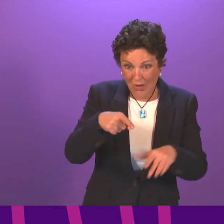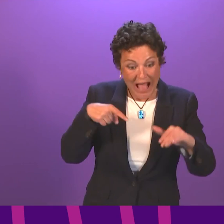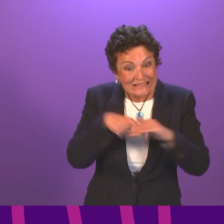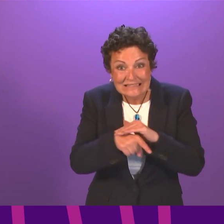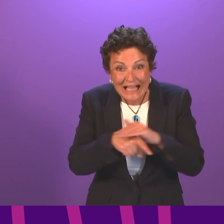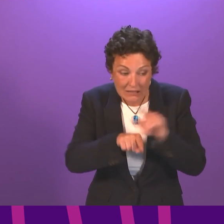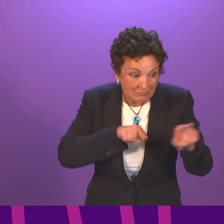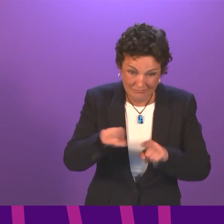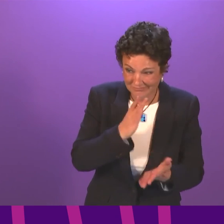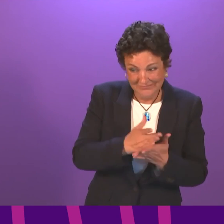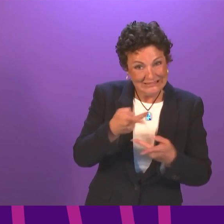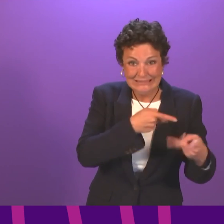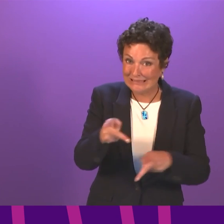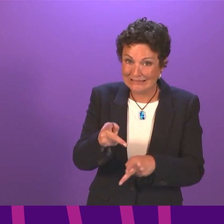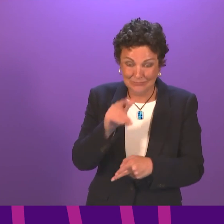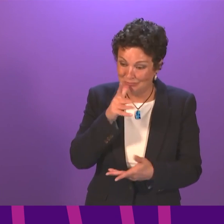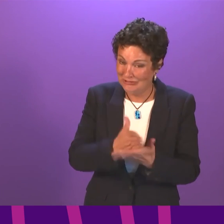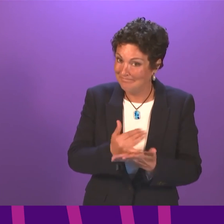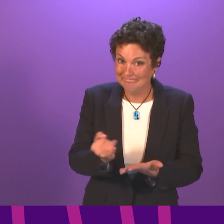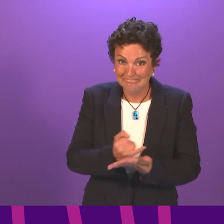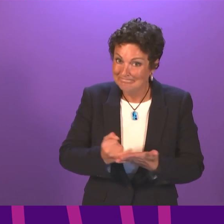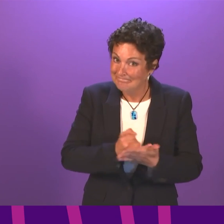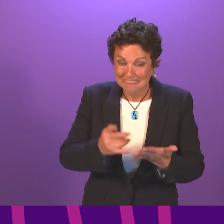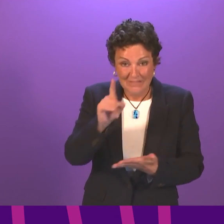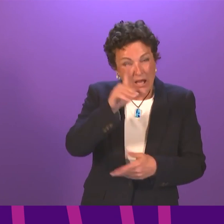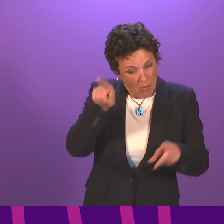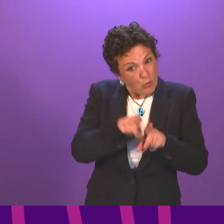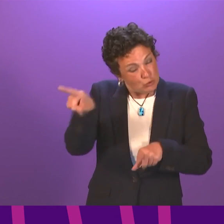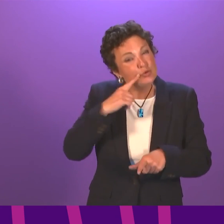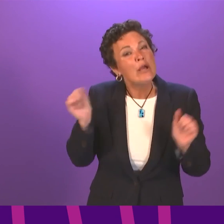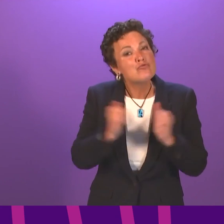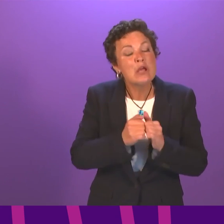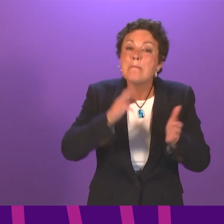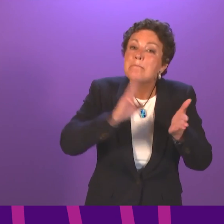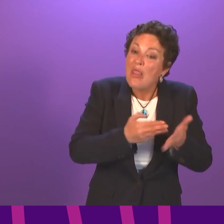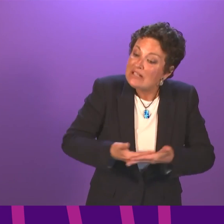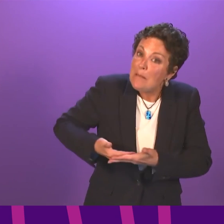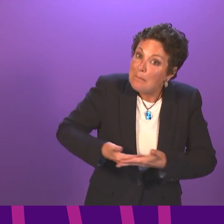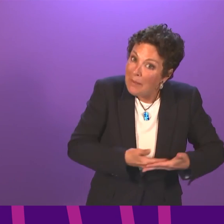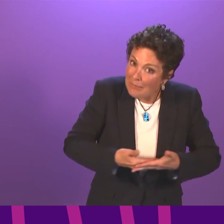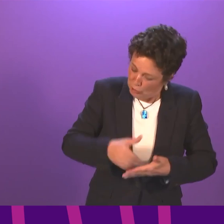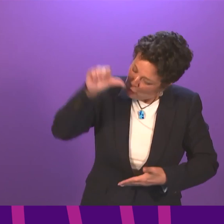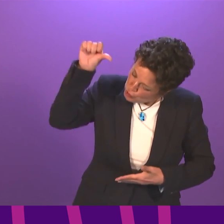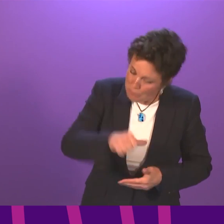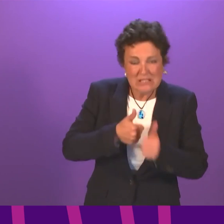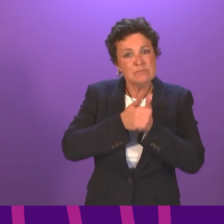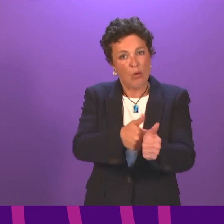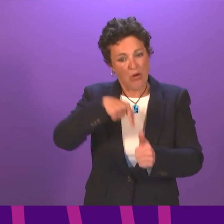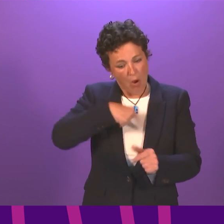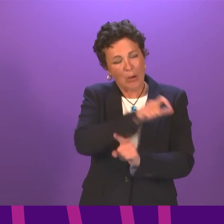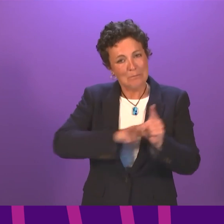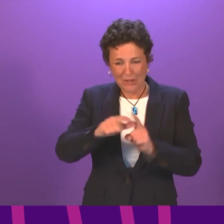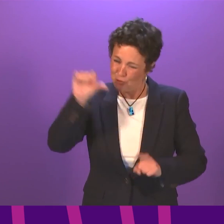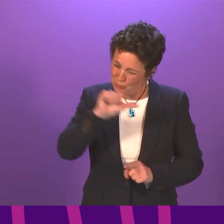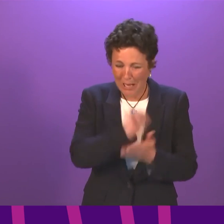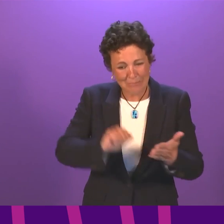flawed? Does she agree that mothers and their babies should be supported in our community, and how do people think appropriate self-contained accommodation?